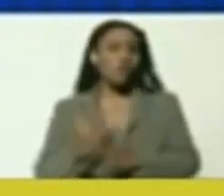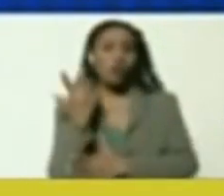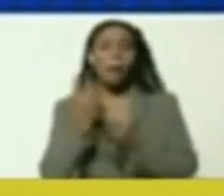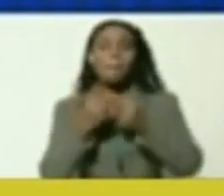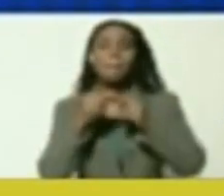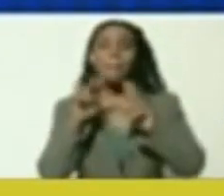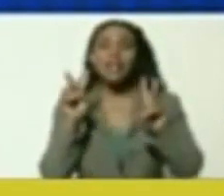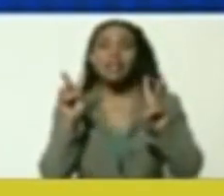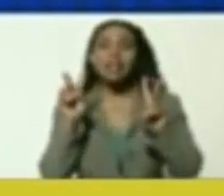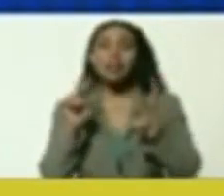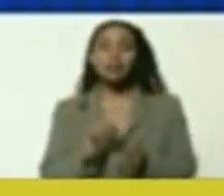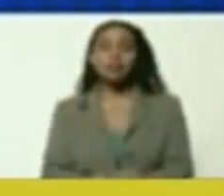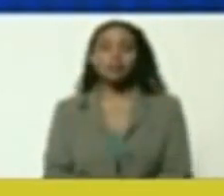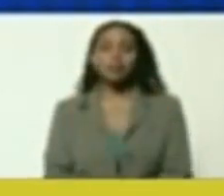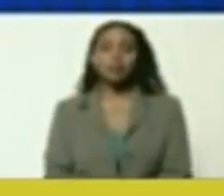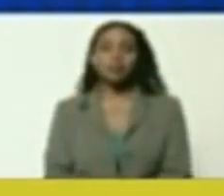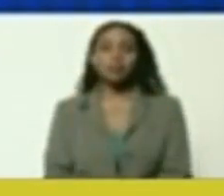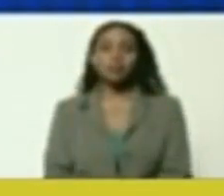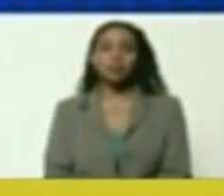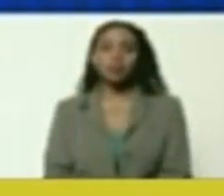with a pacific life,